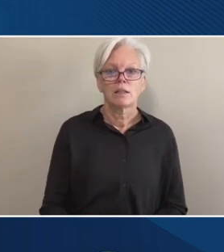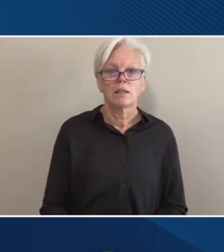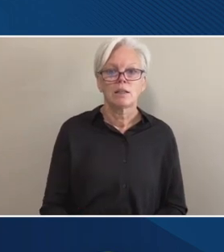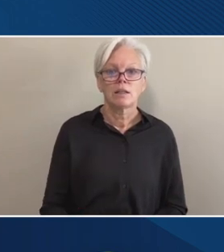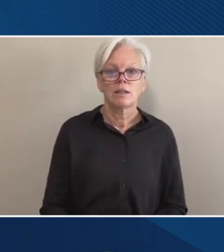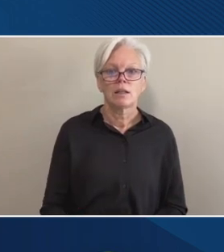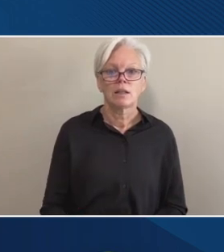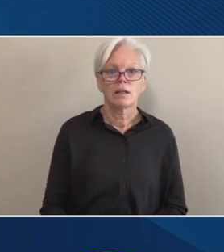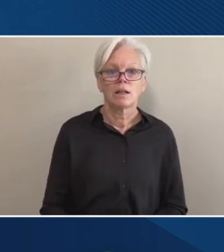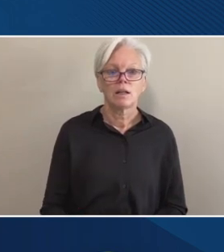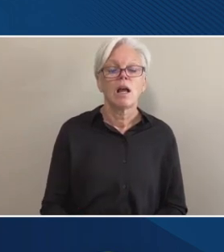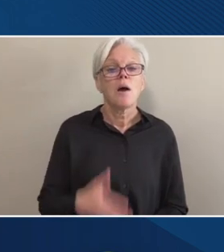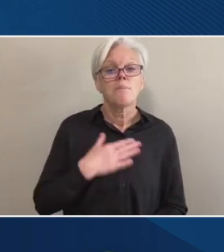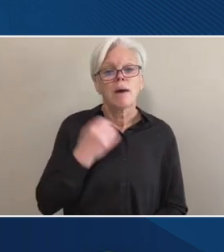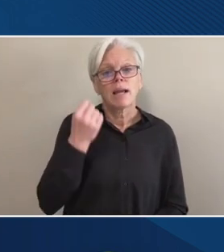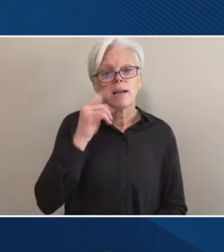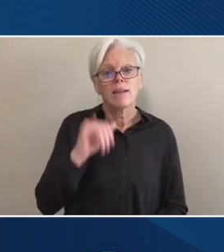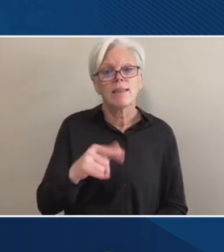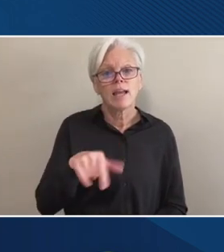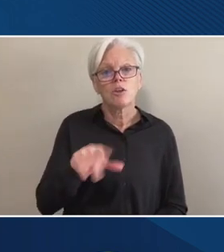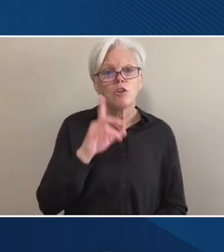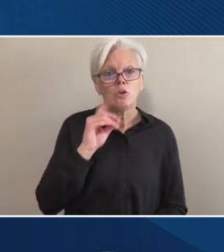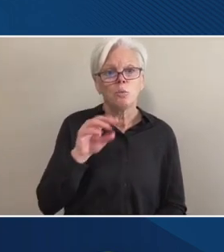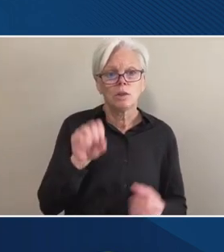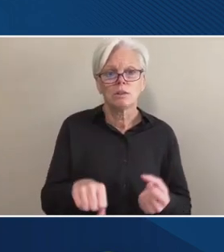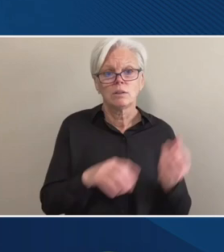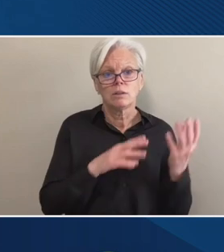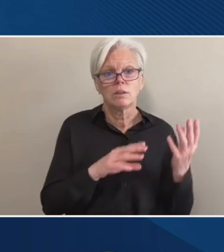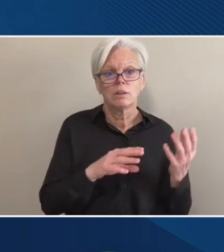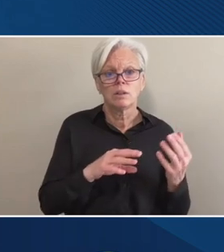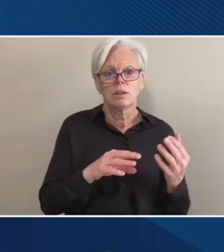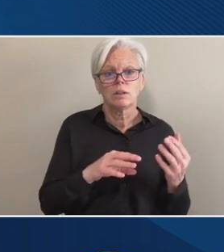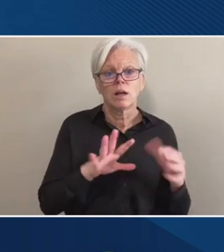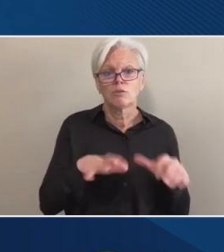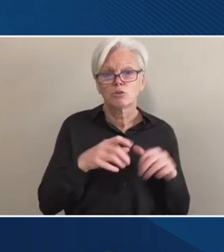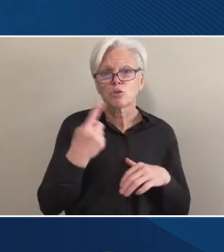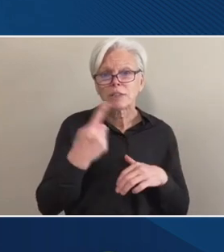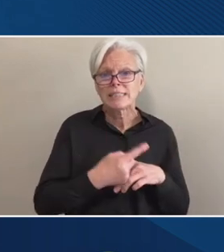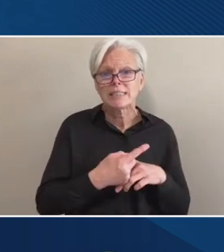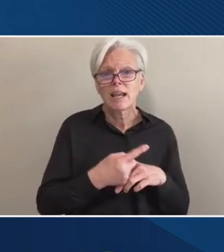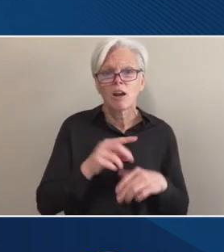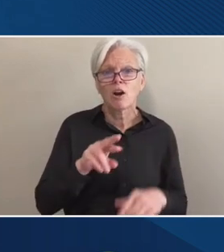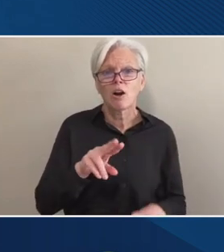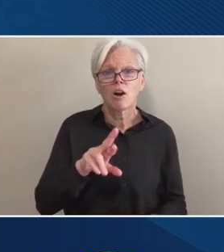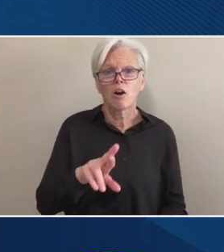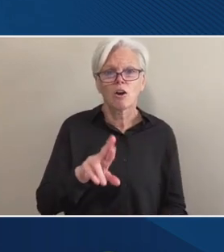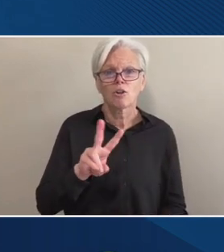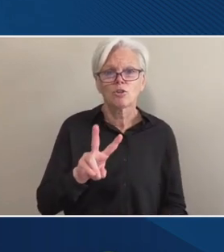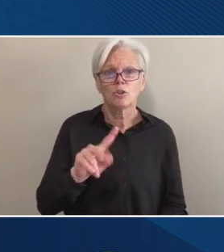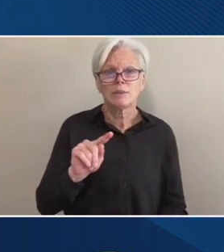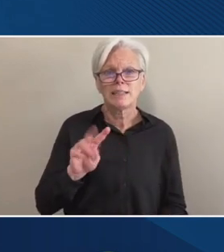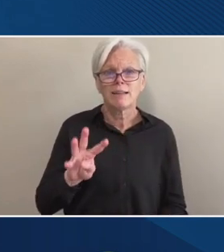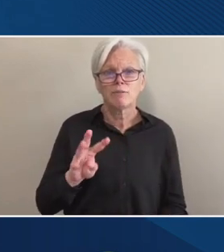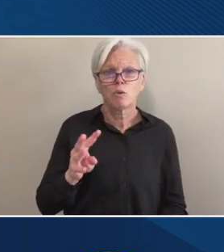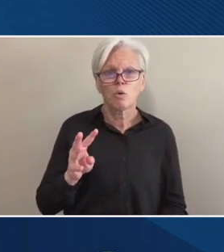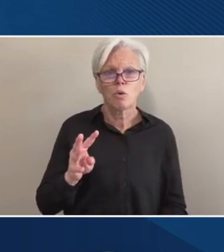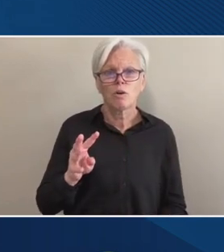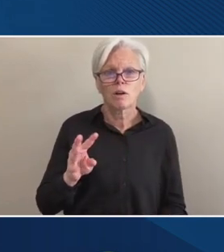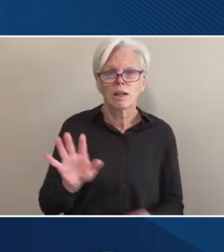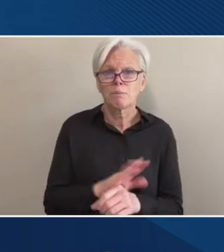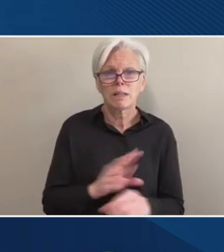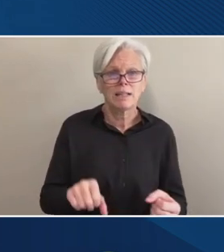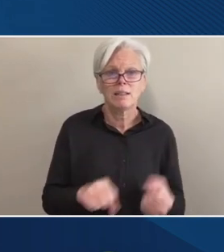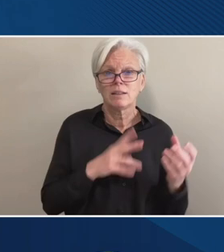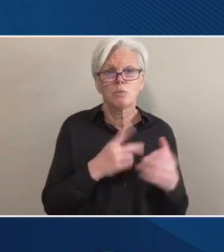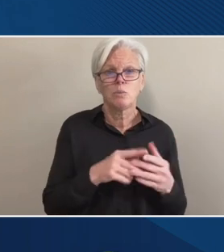So it's my understanding that you're going to do away with our freeze date, R2-T4 freeze date altogether. And is that my understanding? That